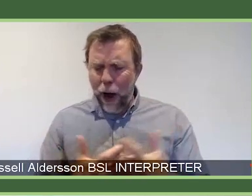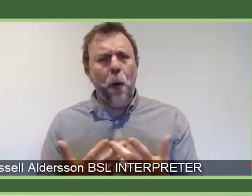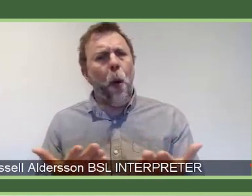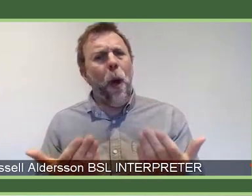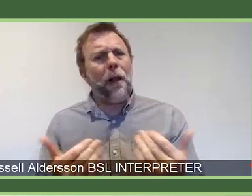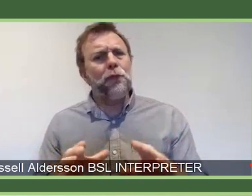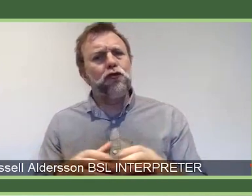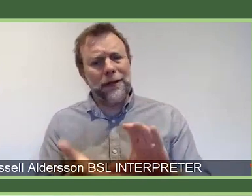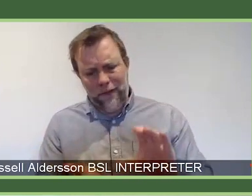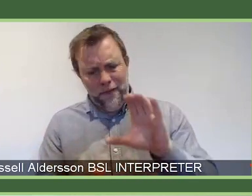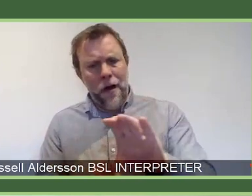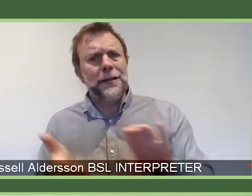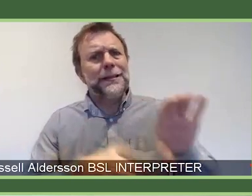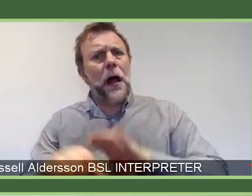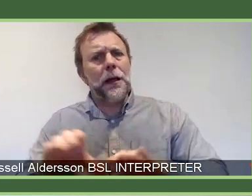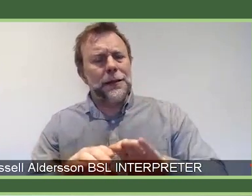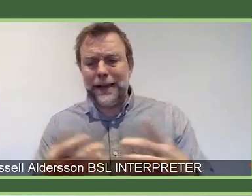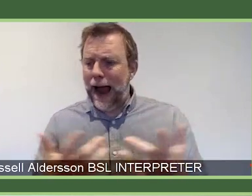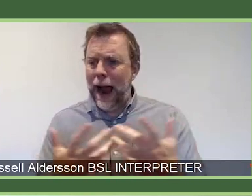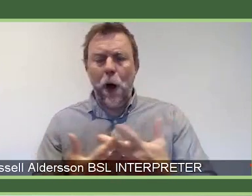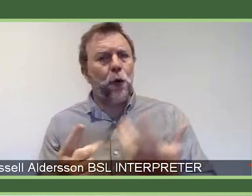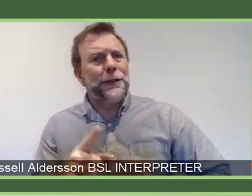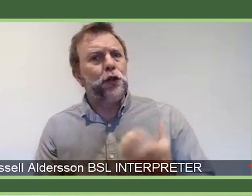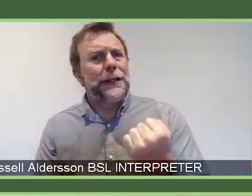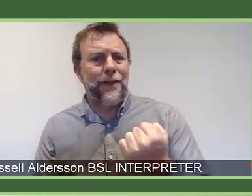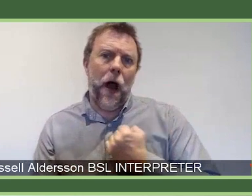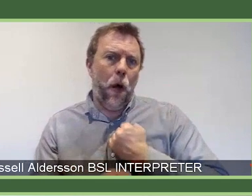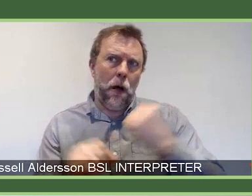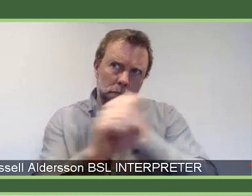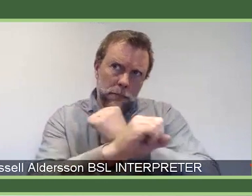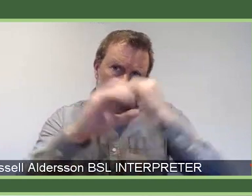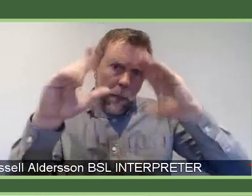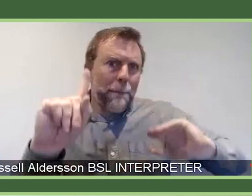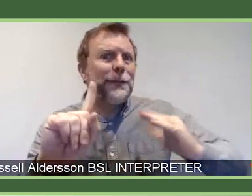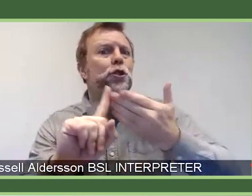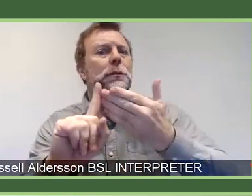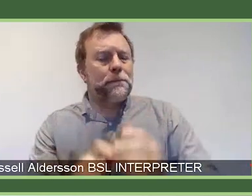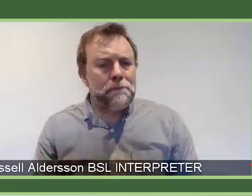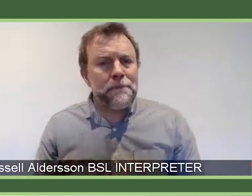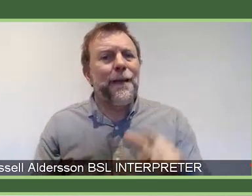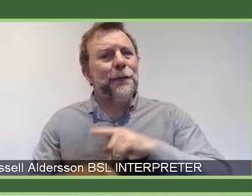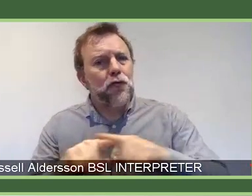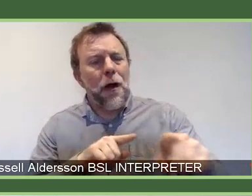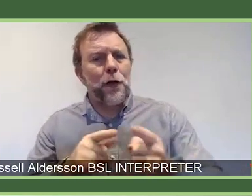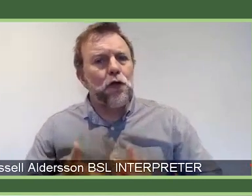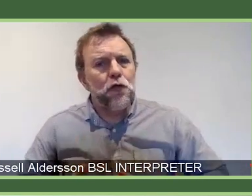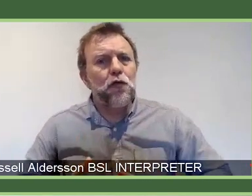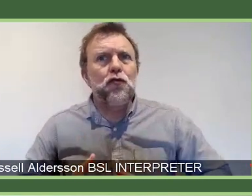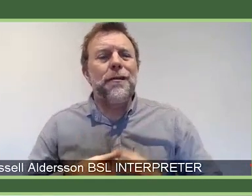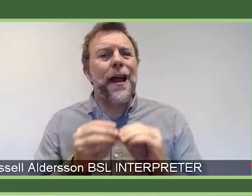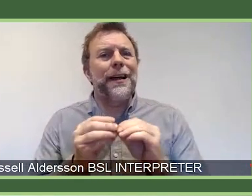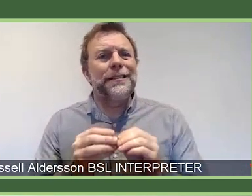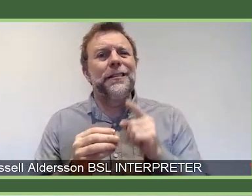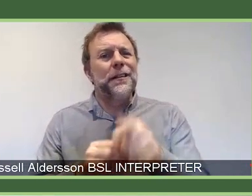might best achieve Wellcome's mission. And the aim was to try to create a single highly focused